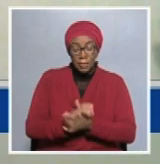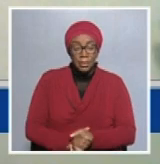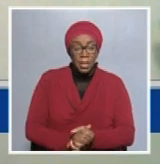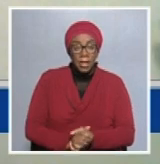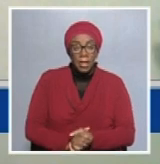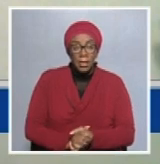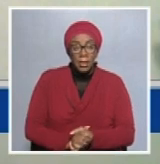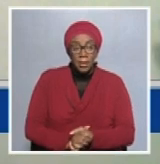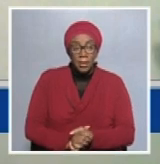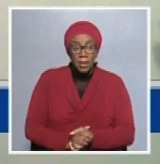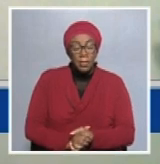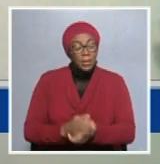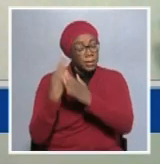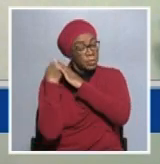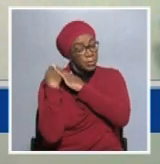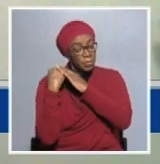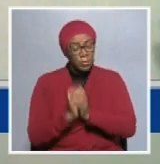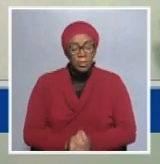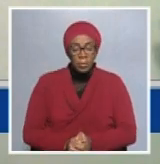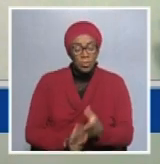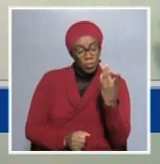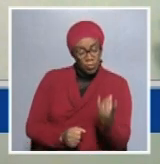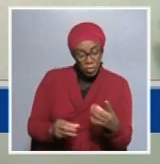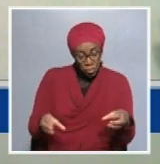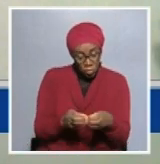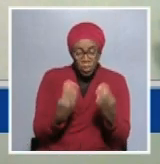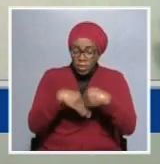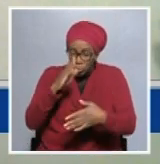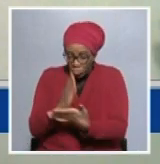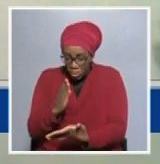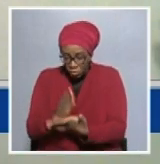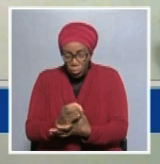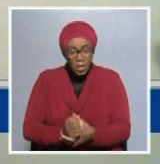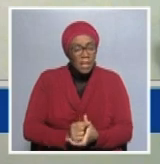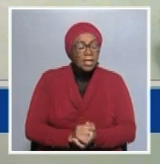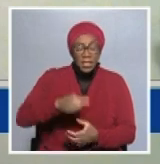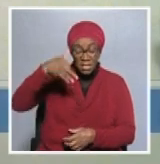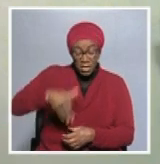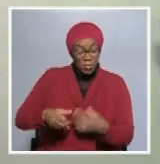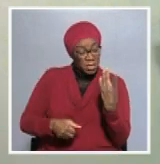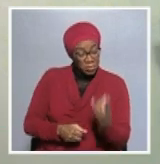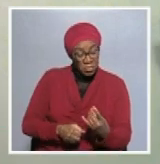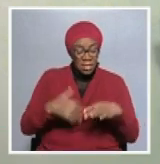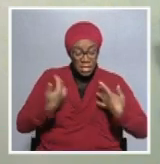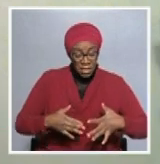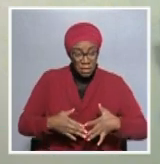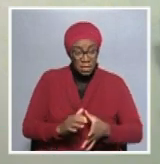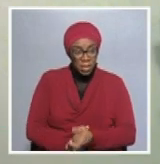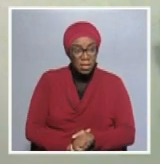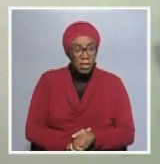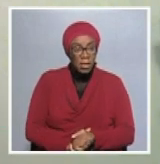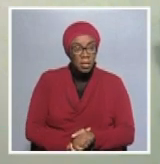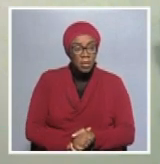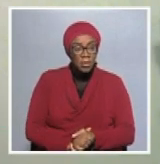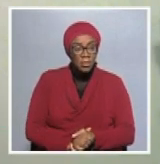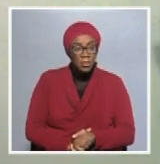Namibia's livestock industry. And we are clear in our strategic intervention as Meat Co. And we are unapologetic that